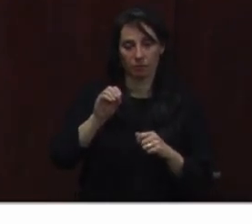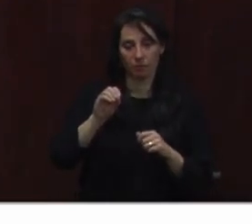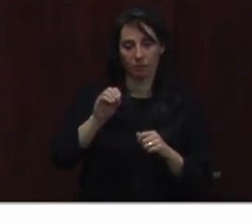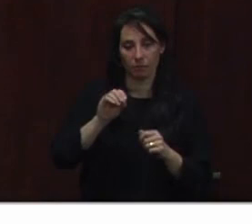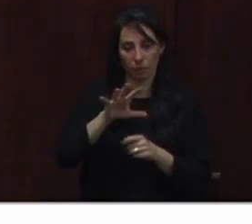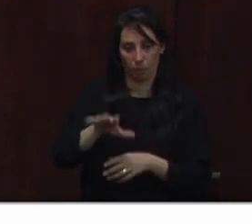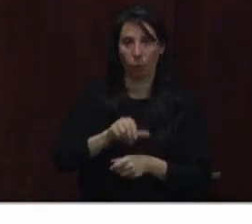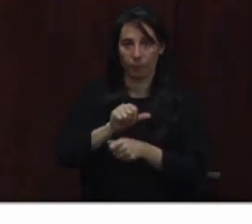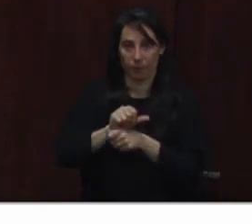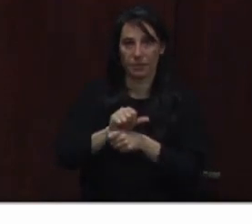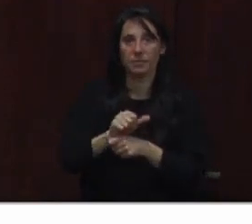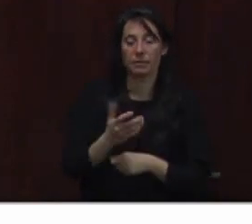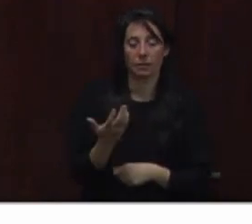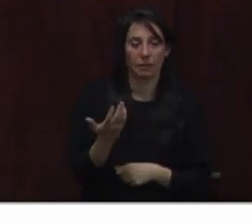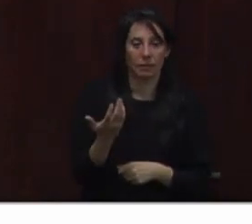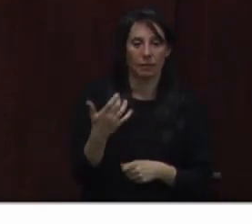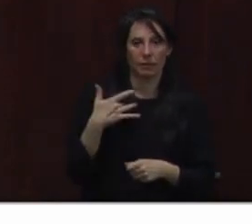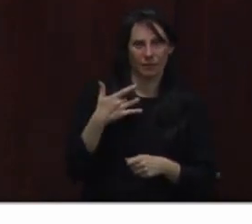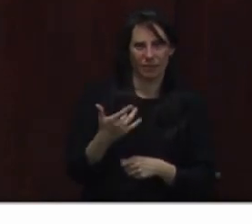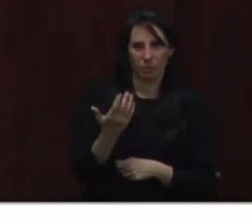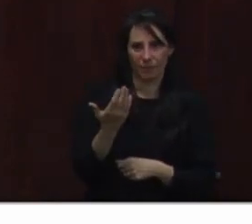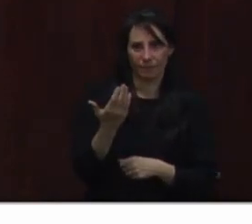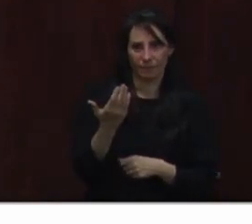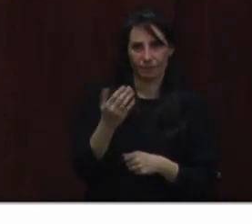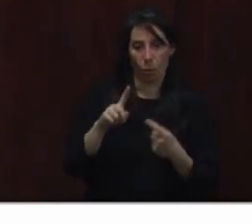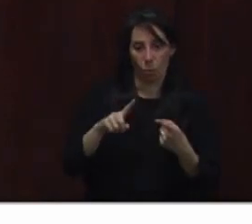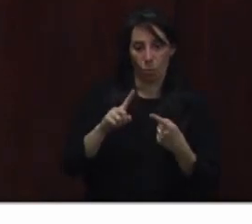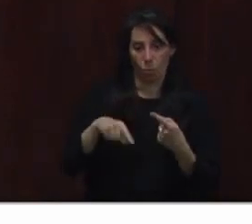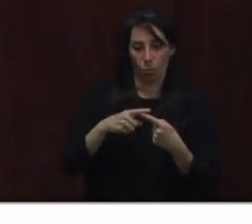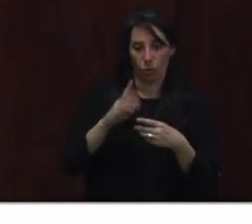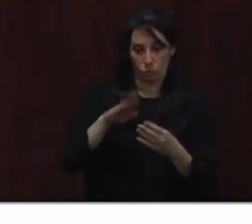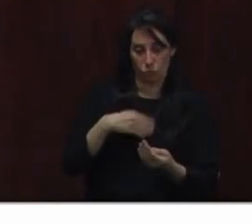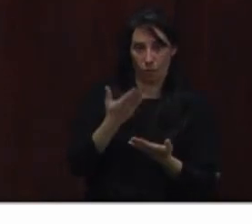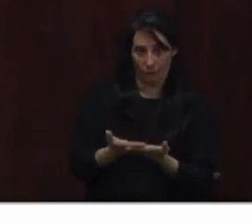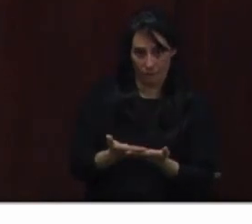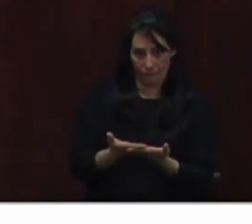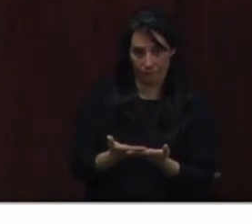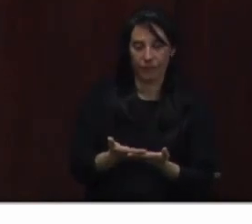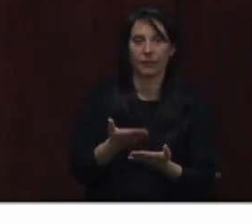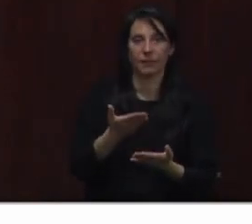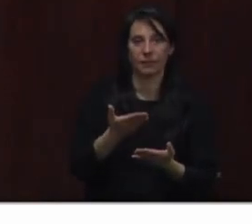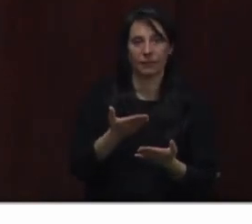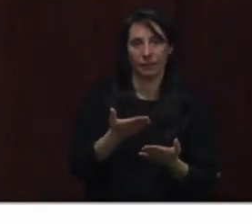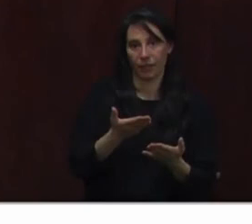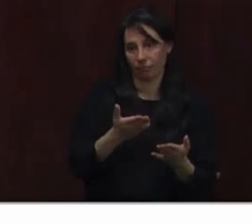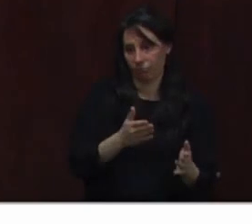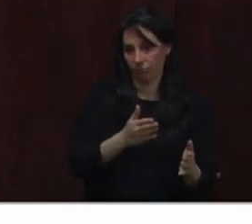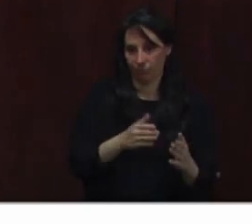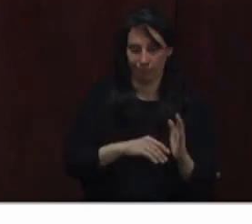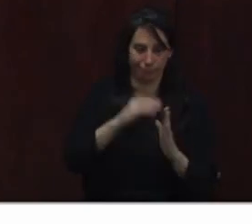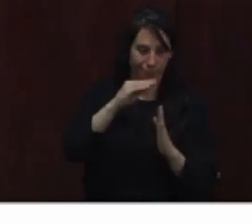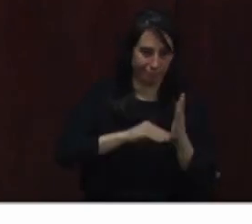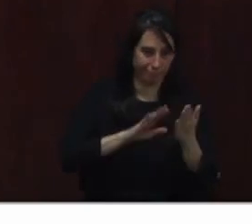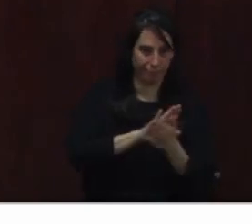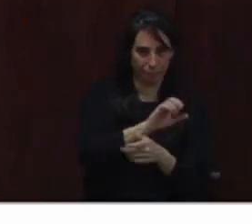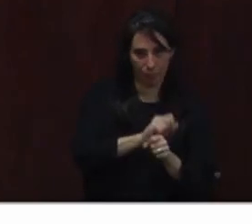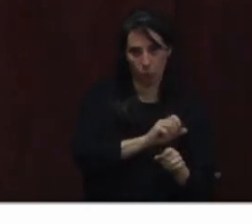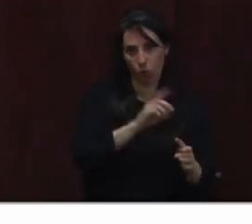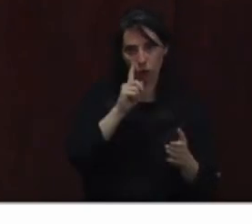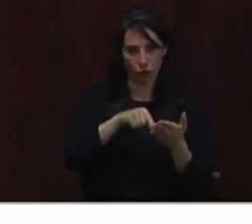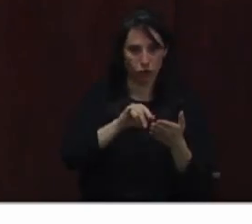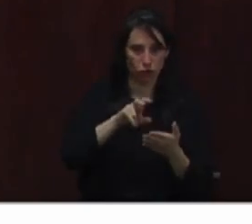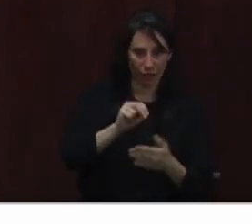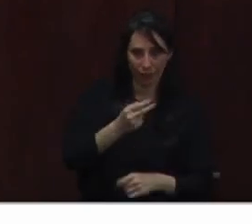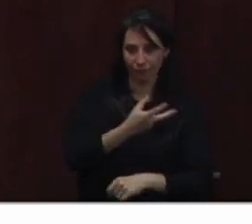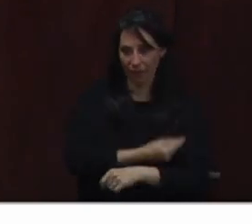And we saw that number with that throughput go up to about 30 minutes, which is still great. But, you know, just so we're aware of what that throughput does